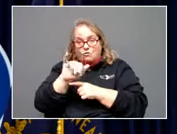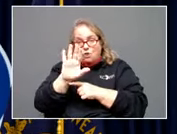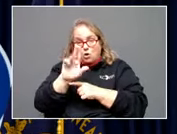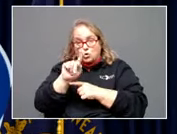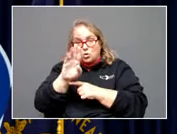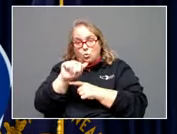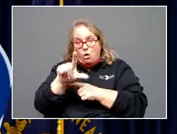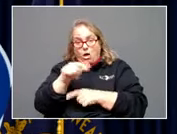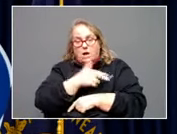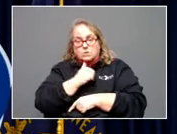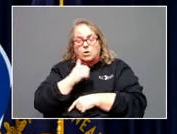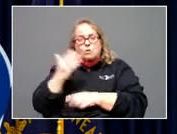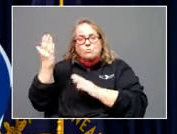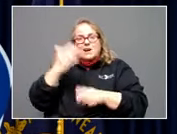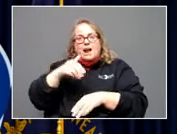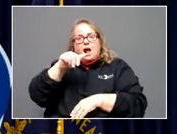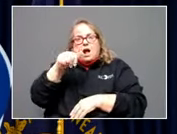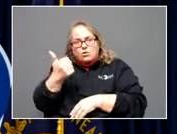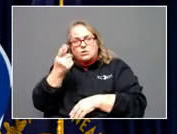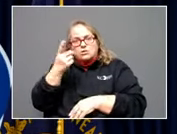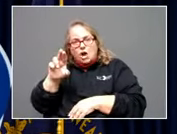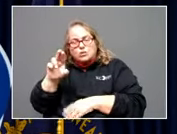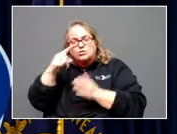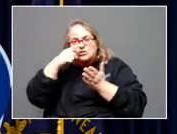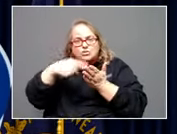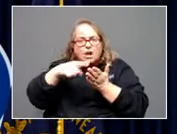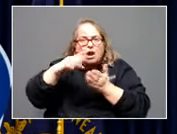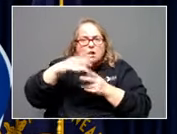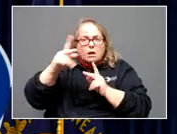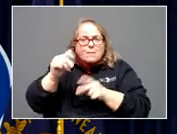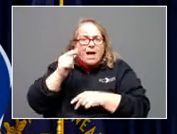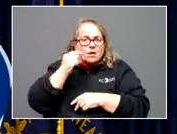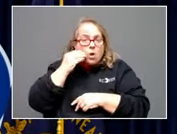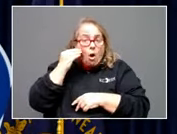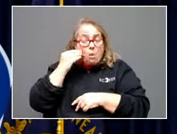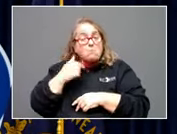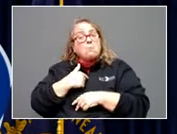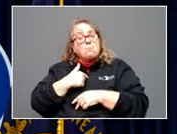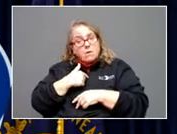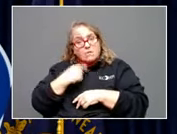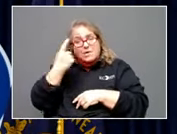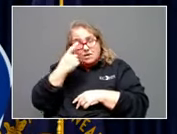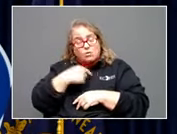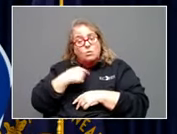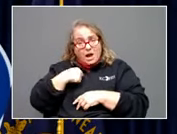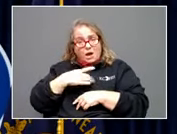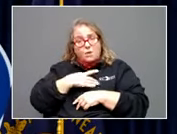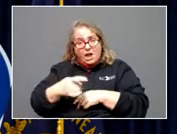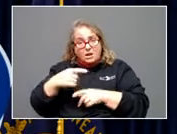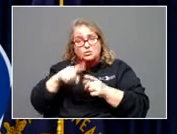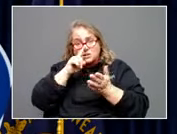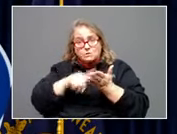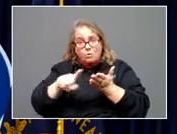practitioners, check on people regularly at home. That's something that I'd like to explore, because if Omicron is not